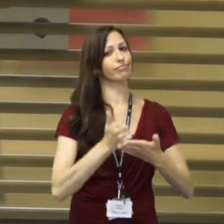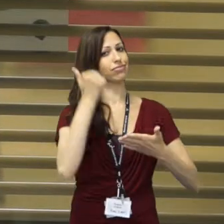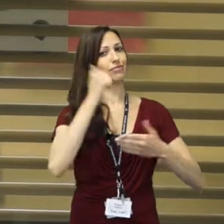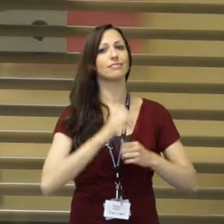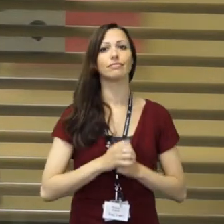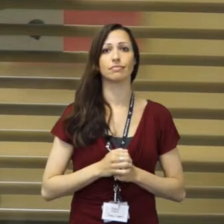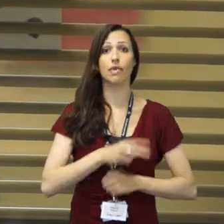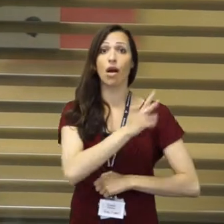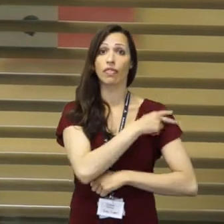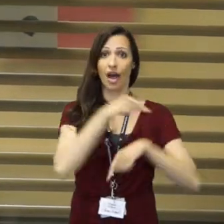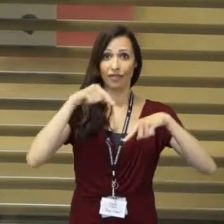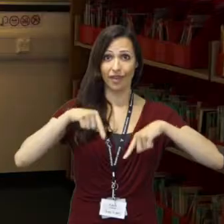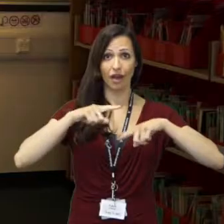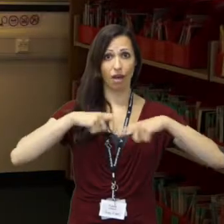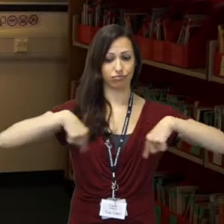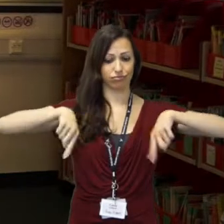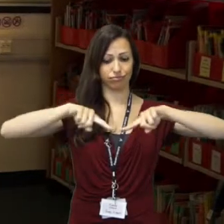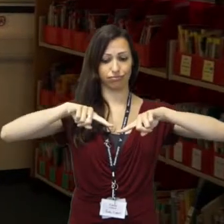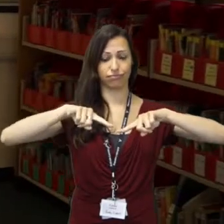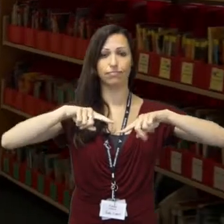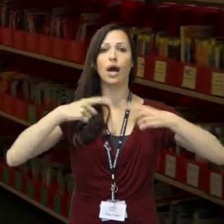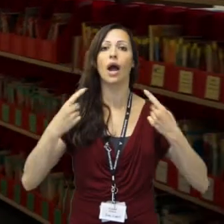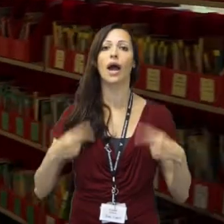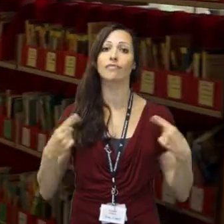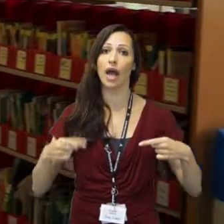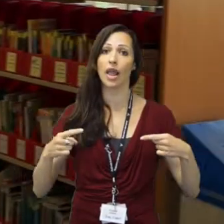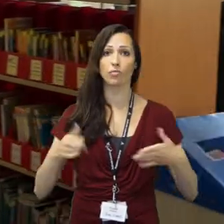Staff are always available to assist with enquiries.